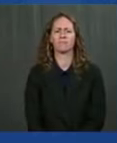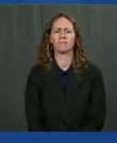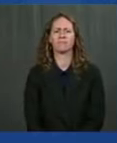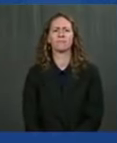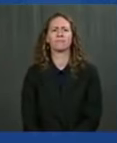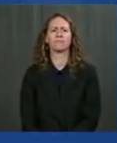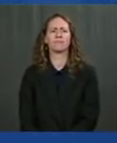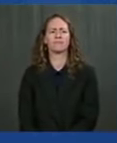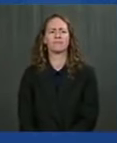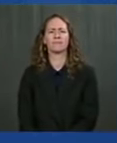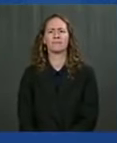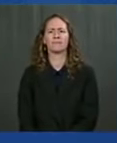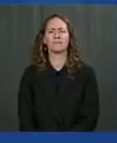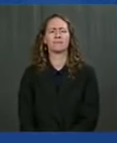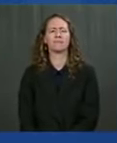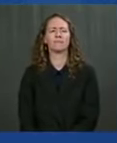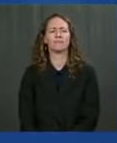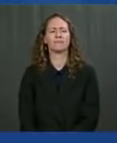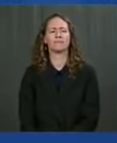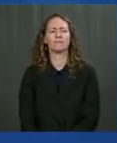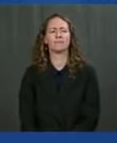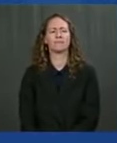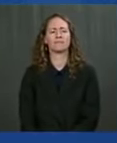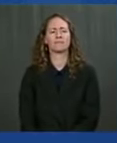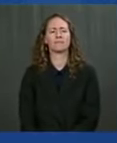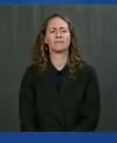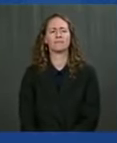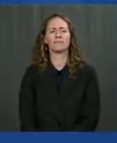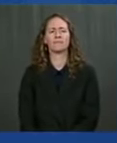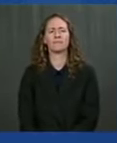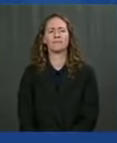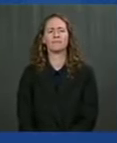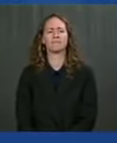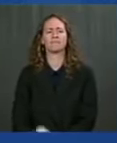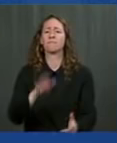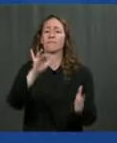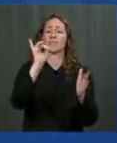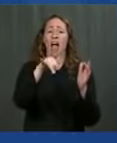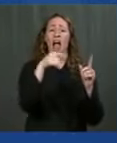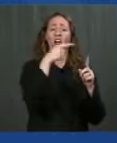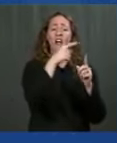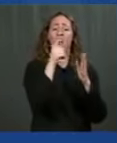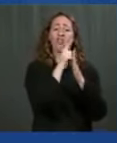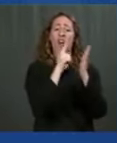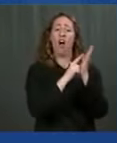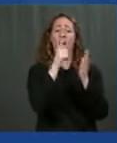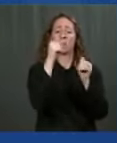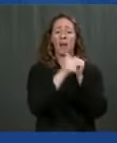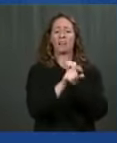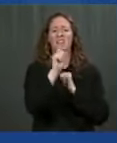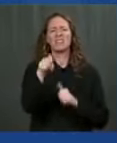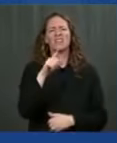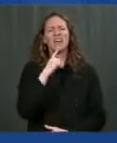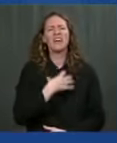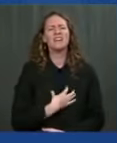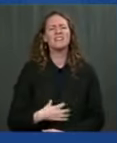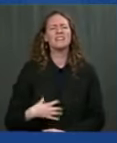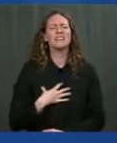And the most pernicious thing about the Texas law, it sort of creates a vigilante system